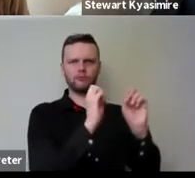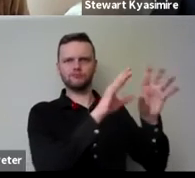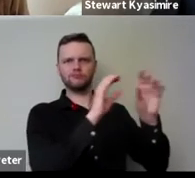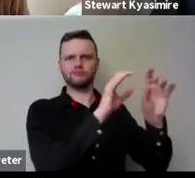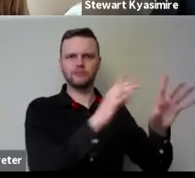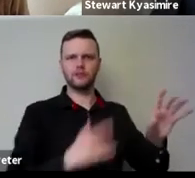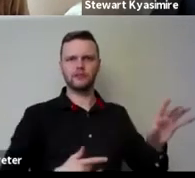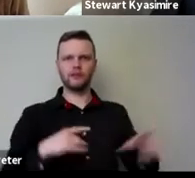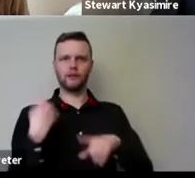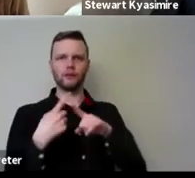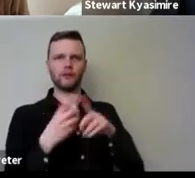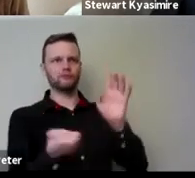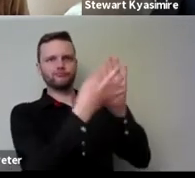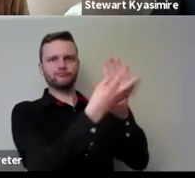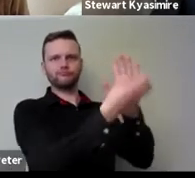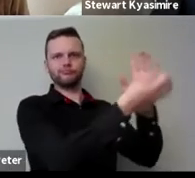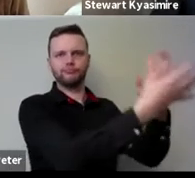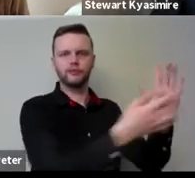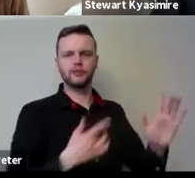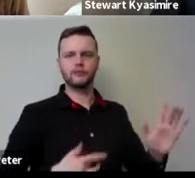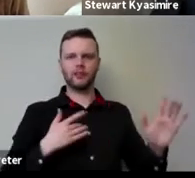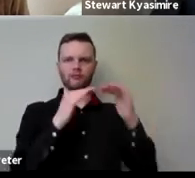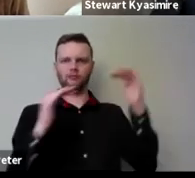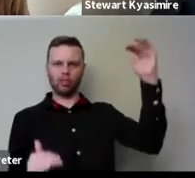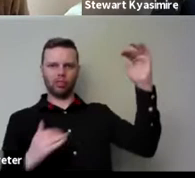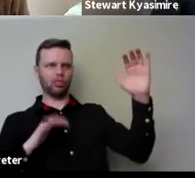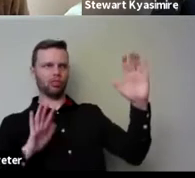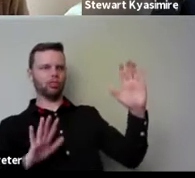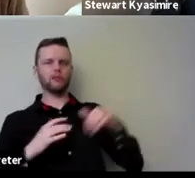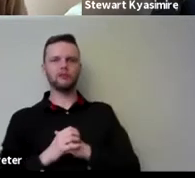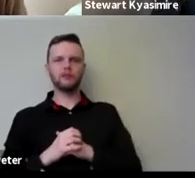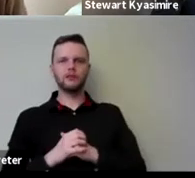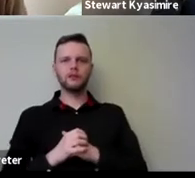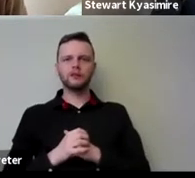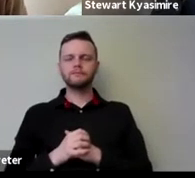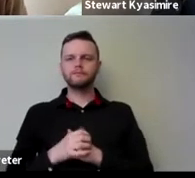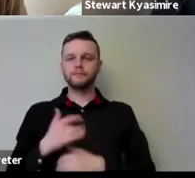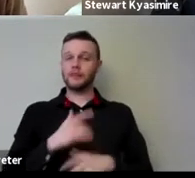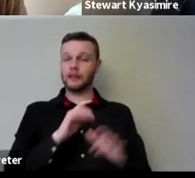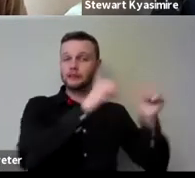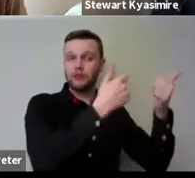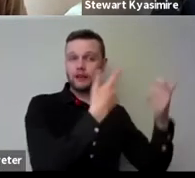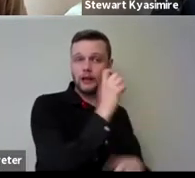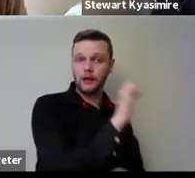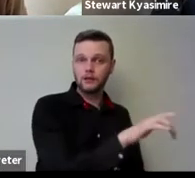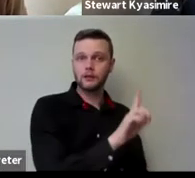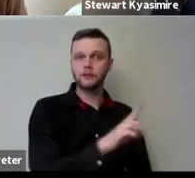this this rush to do things that i think we many of us have said you know can be be great but but you know you start